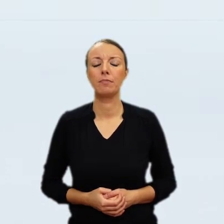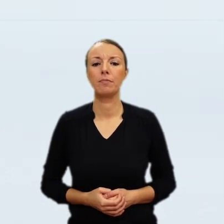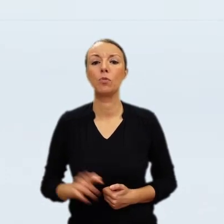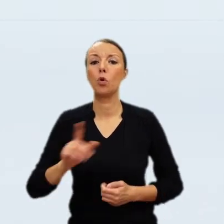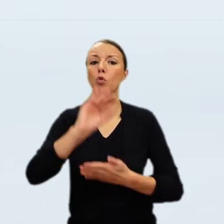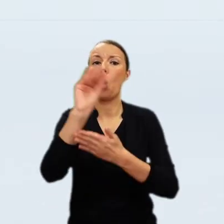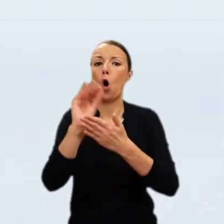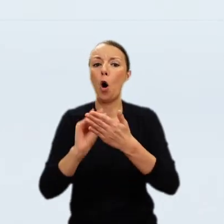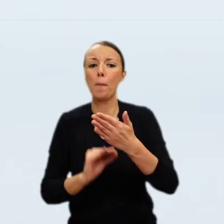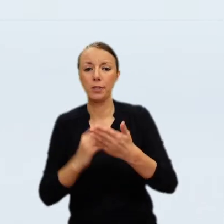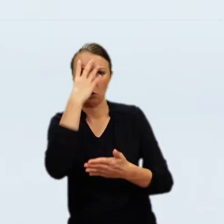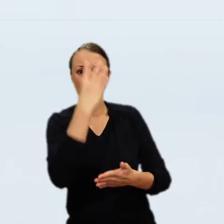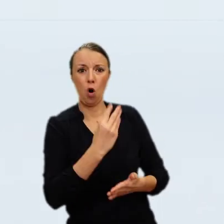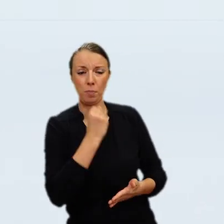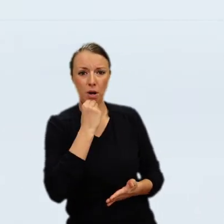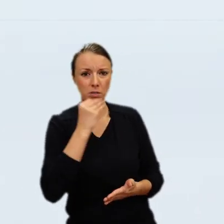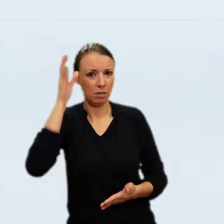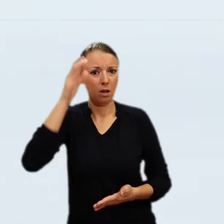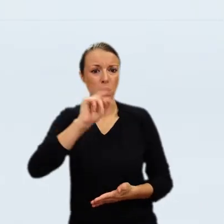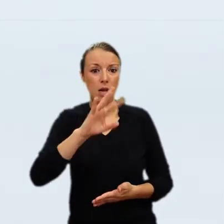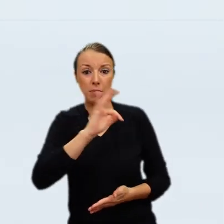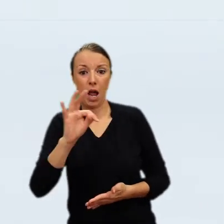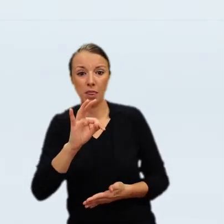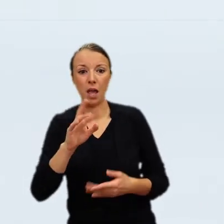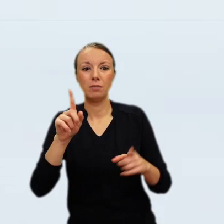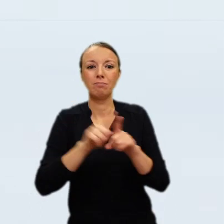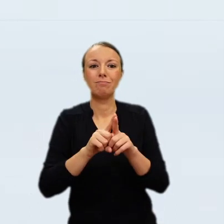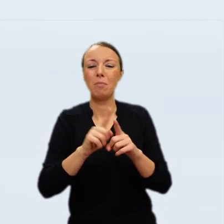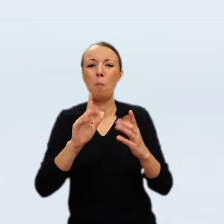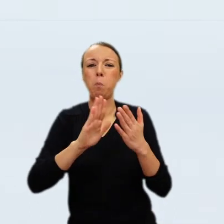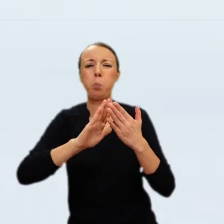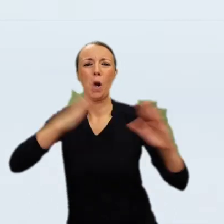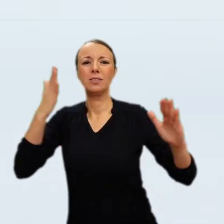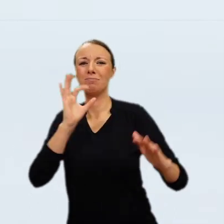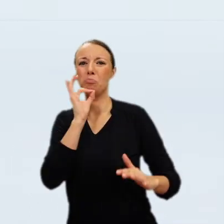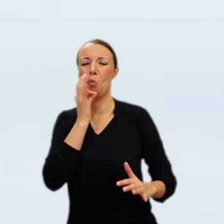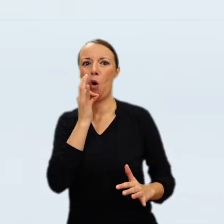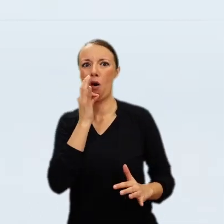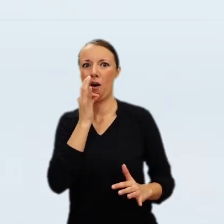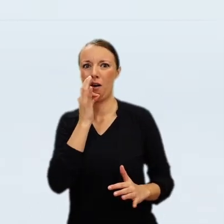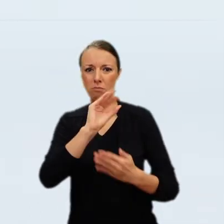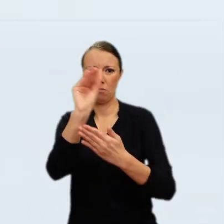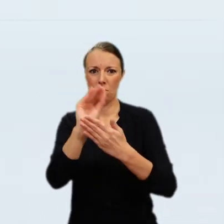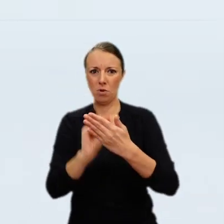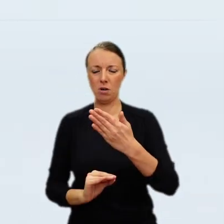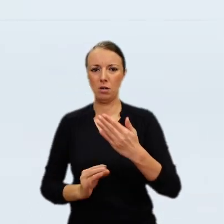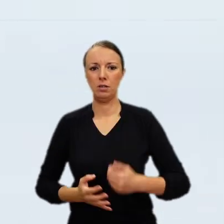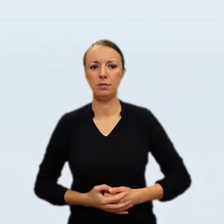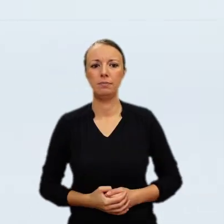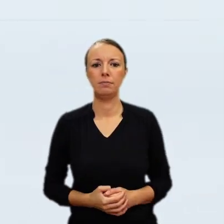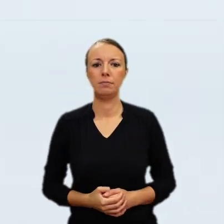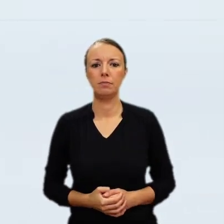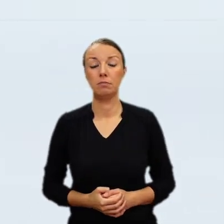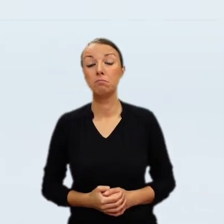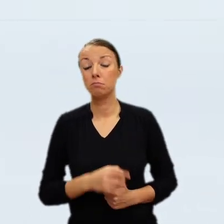The Austrians did not recognize many of the land properties of the Polish aristocracy, such as the large tracts of land in